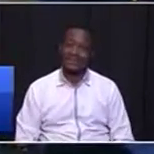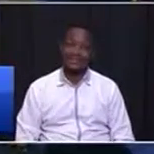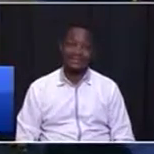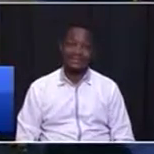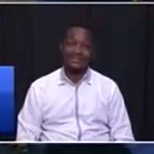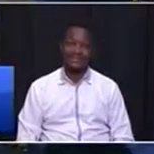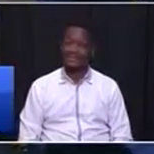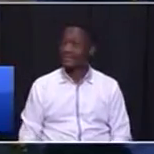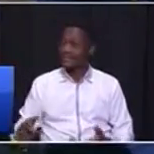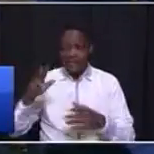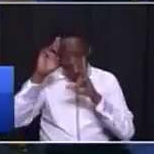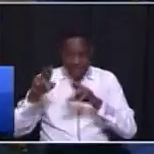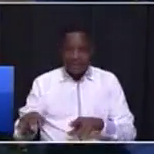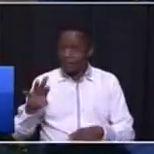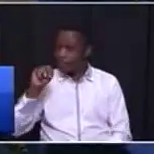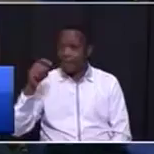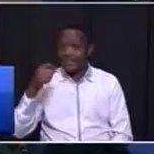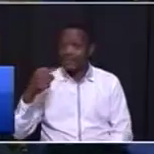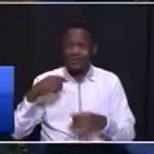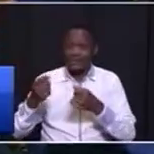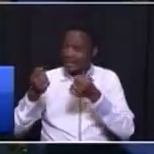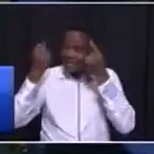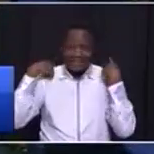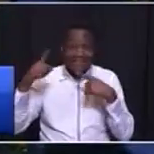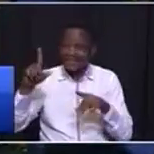Honorable Mashiach who doesn't understand what is government